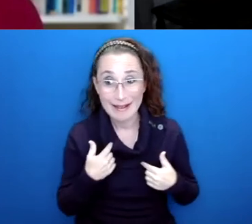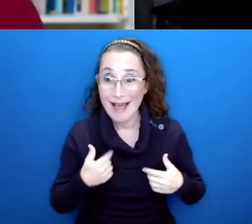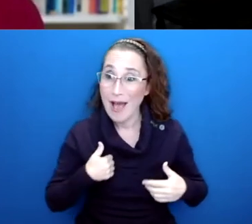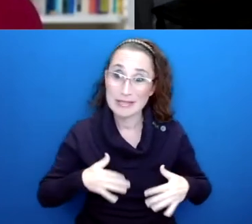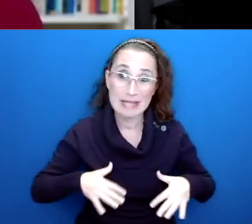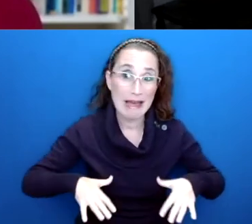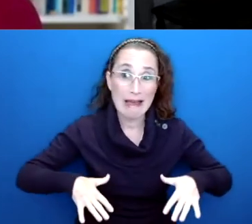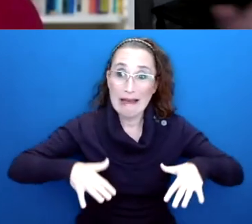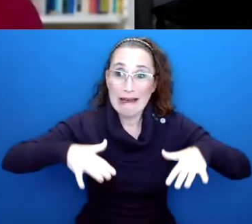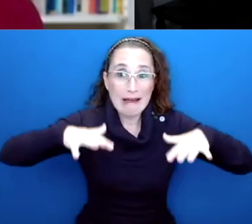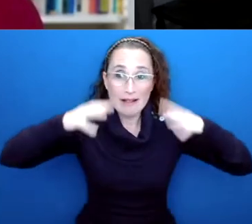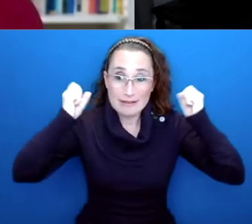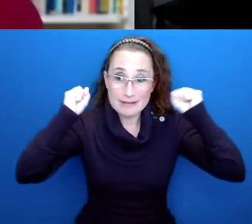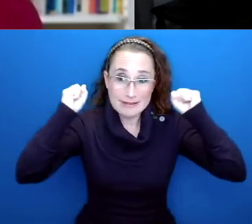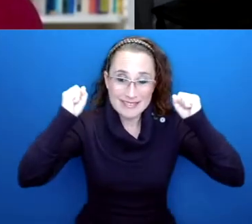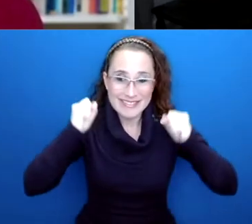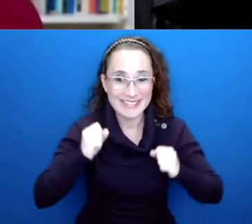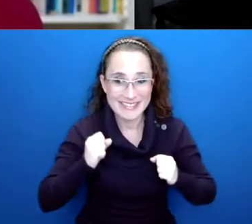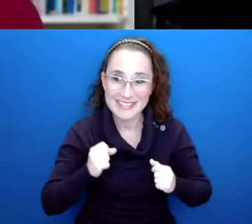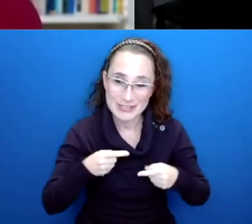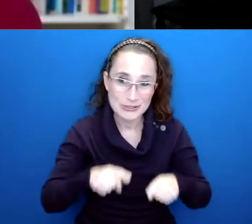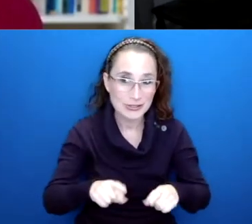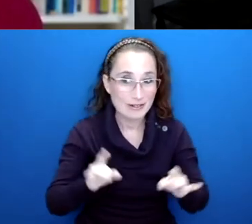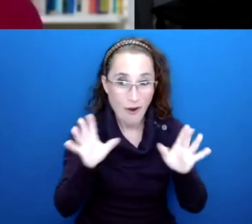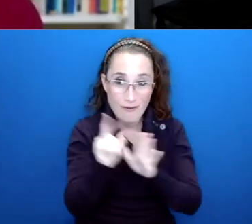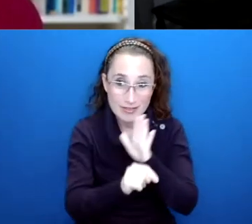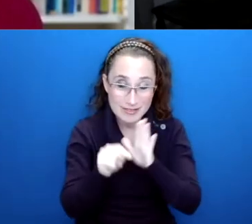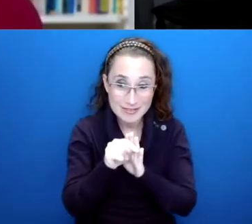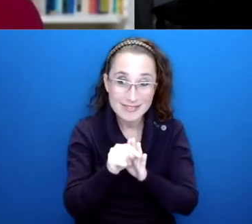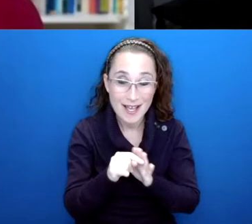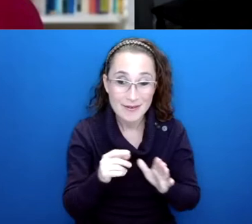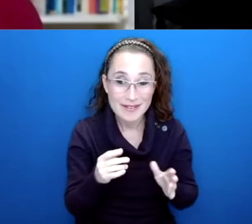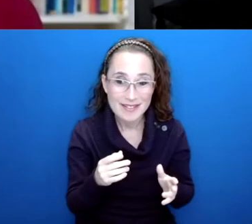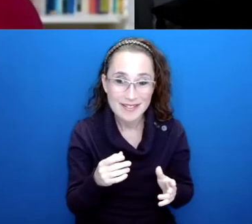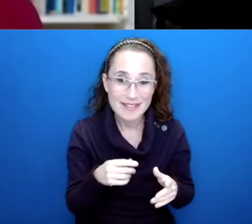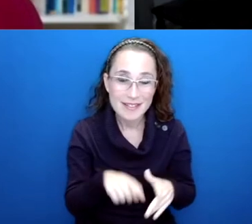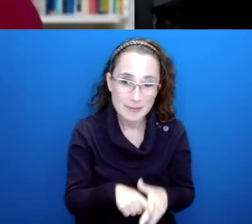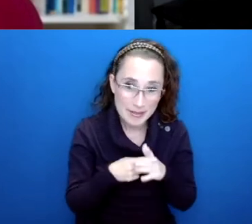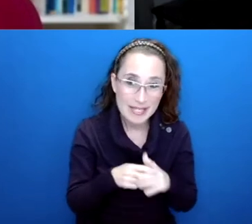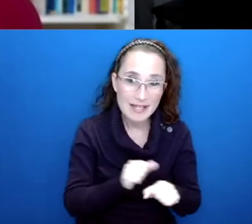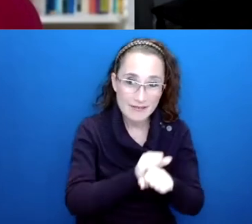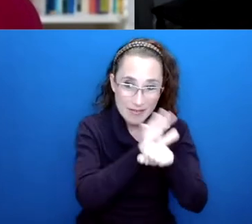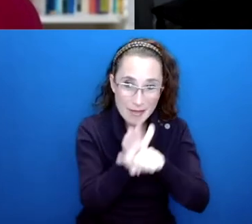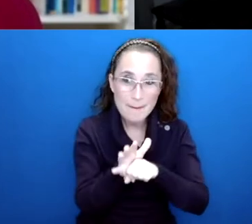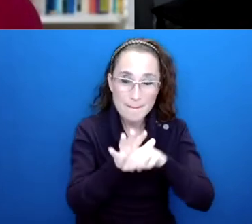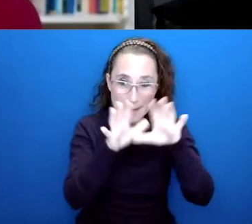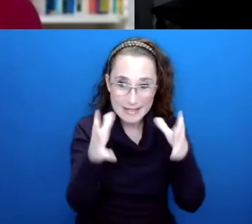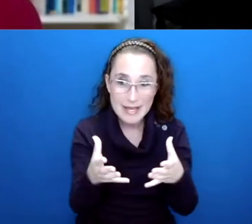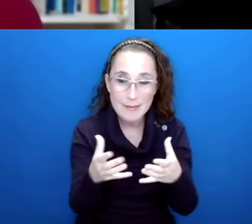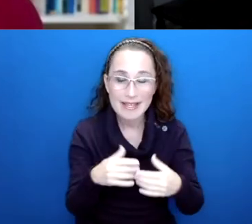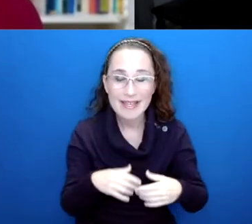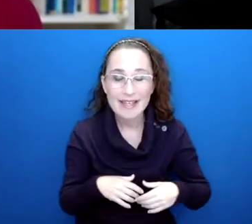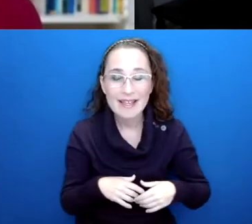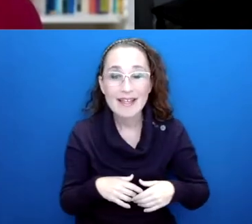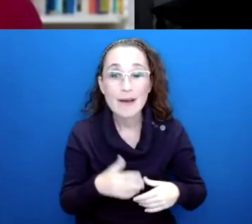filled time in recent memory, if not my life right in the beginning of the pandemic. But the approach I took